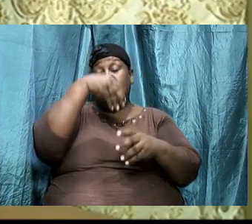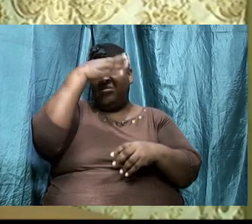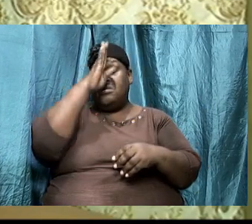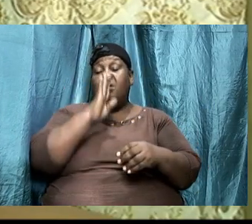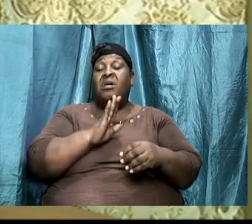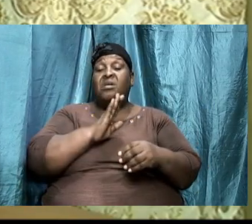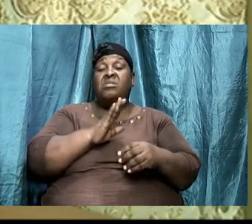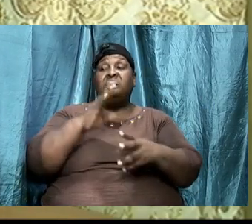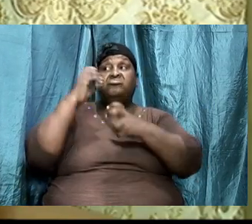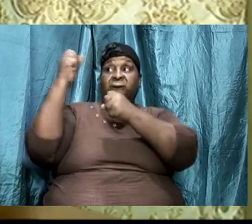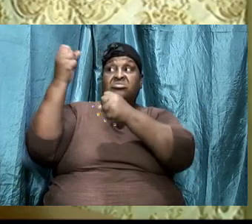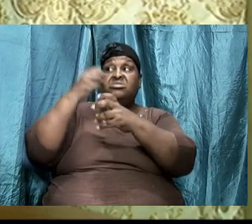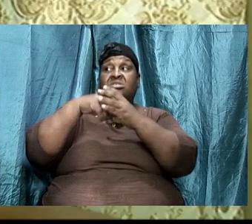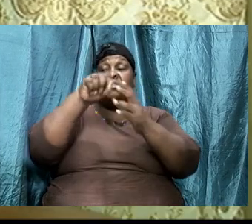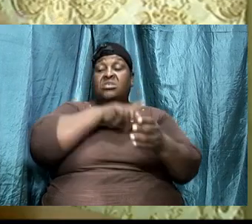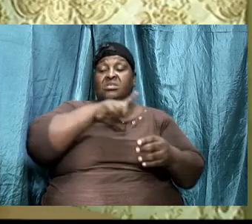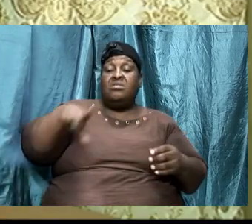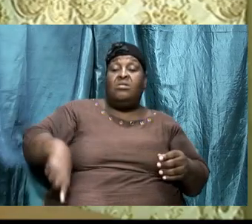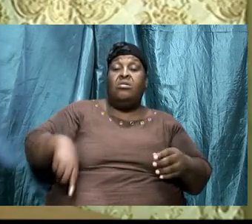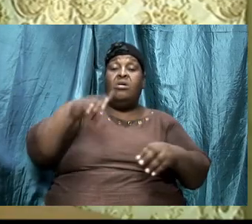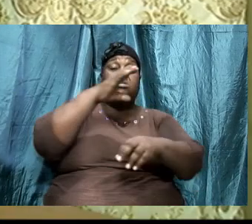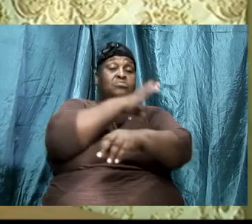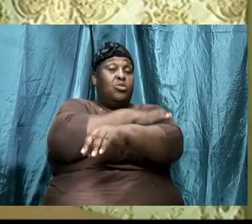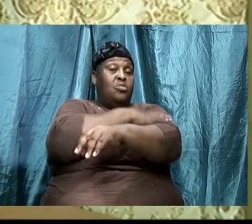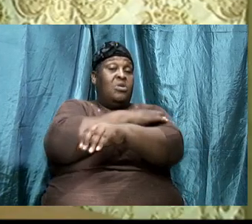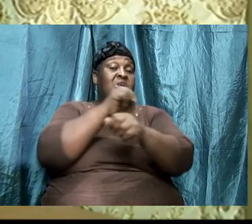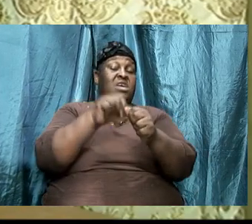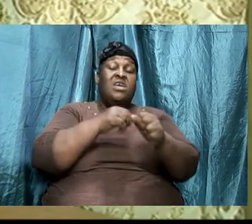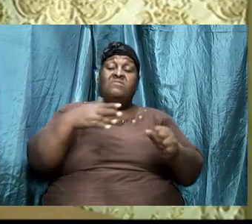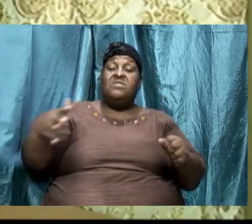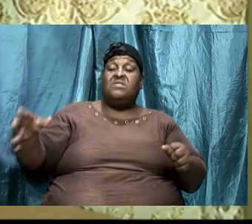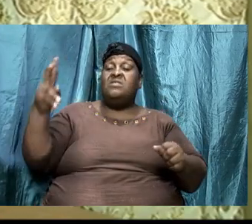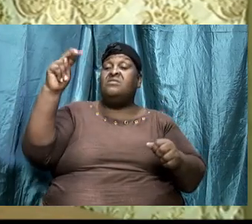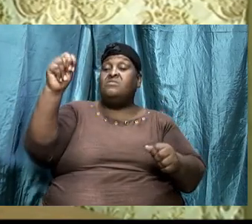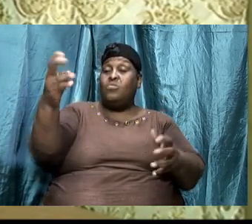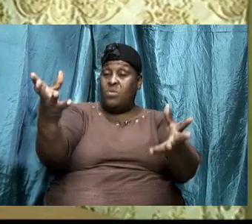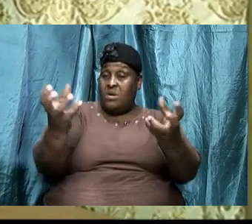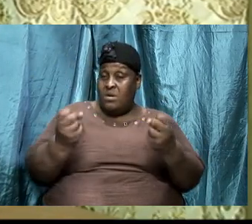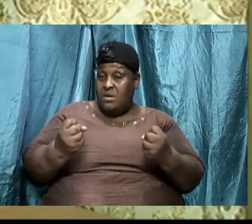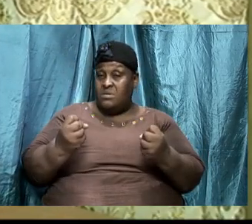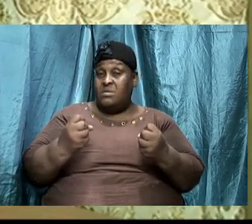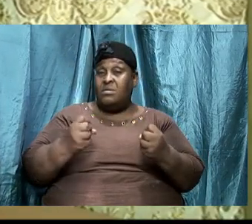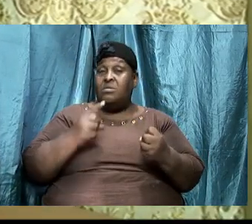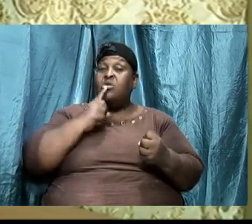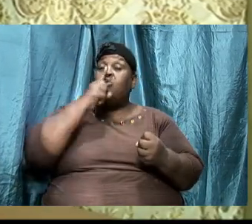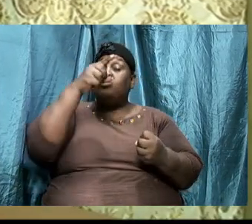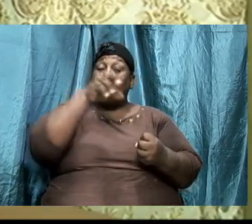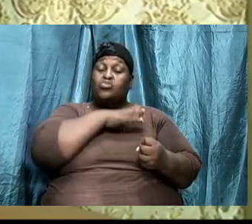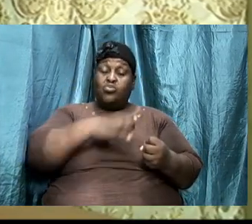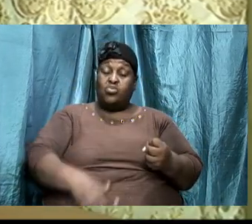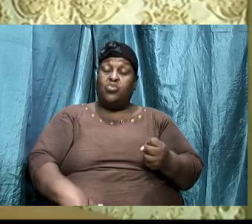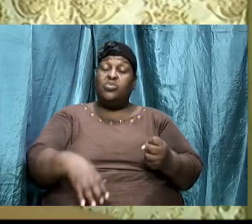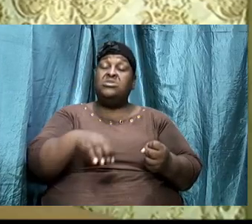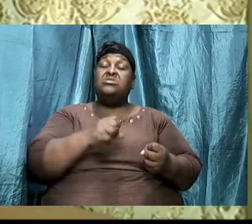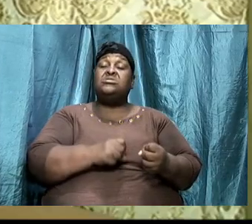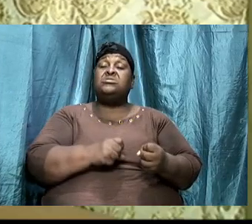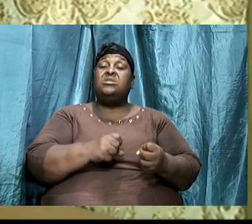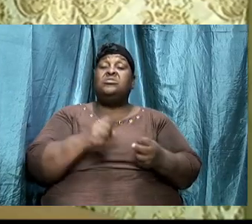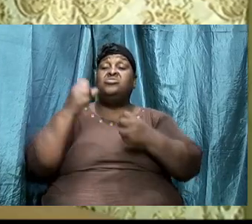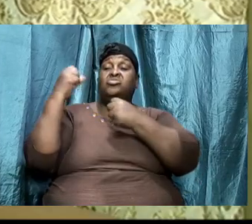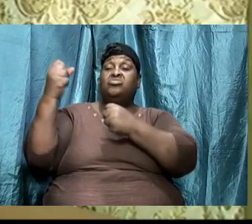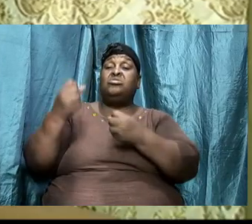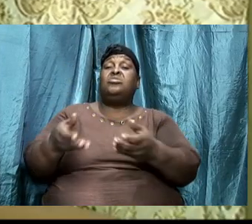Lord's power for everything that they have need of the true Christian strength comes from